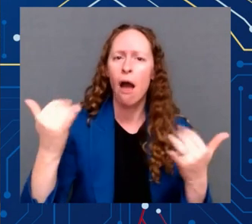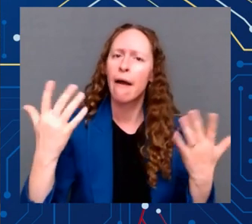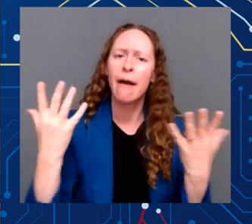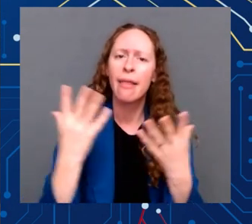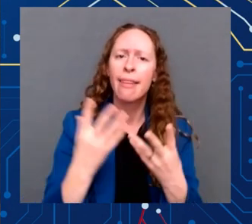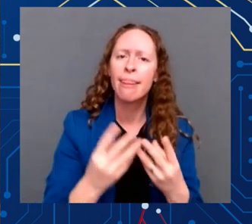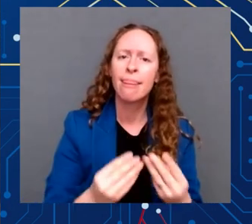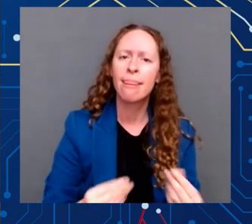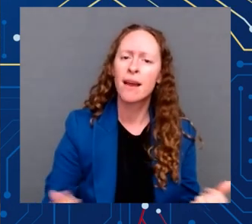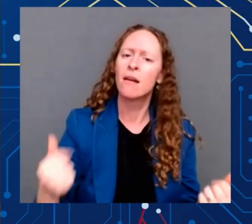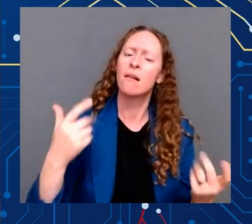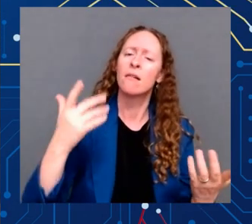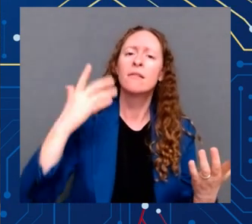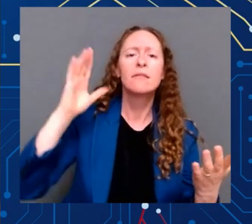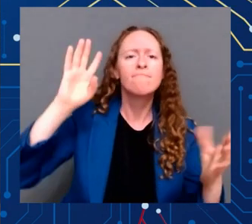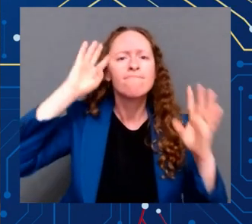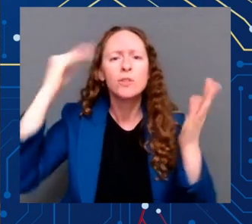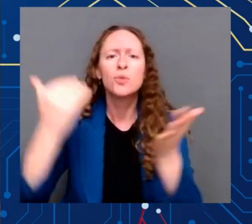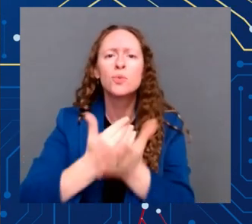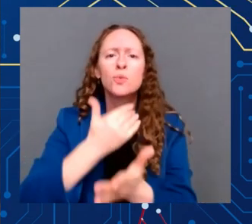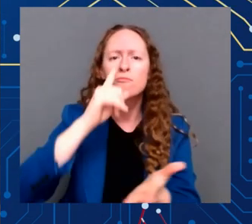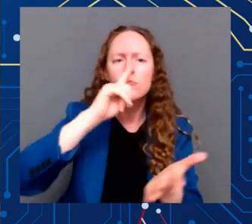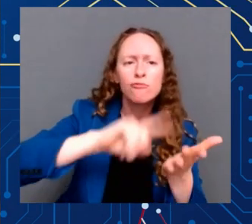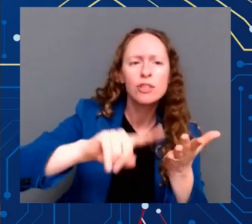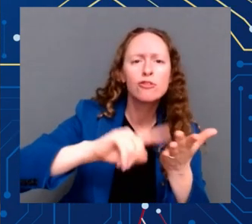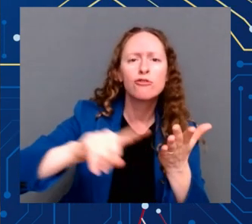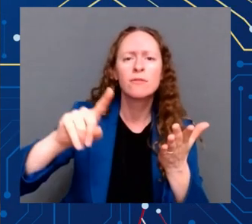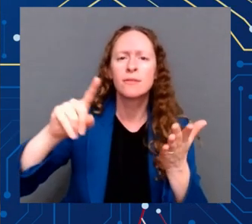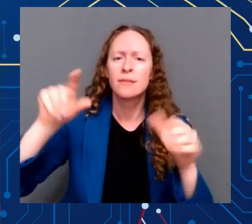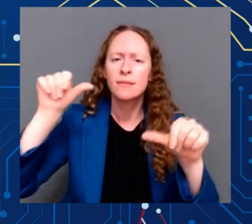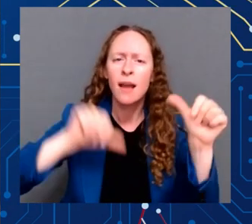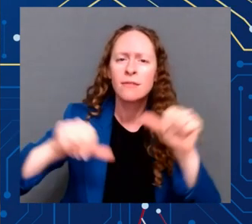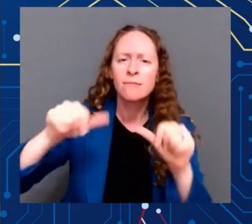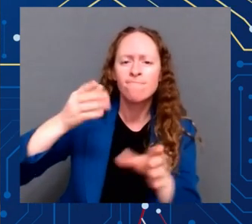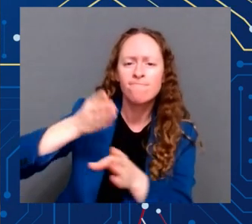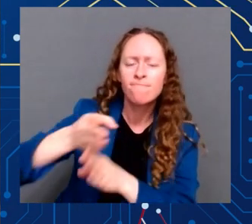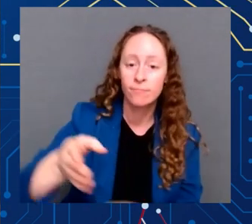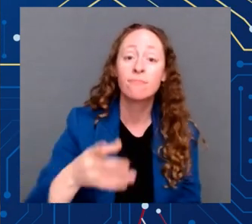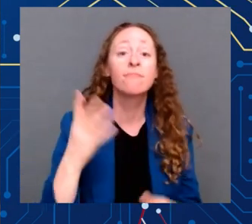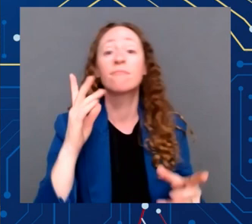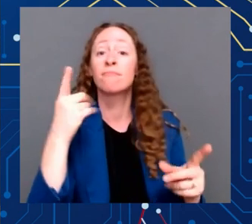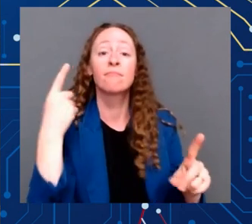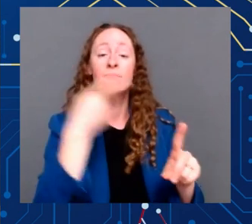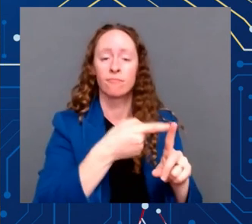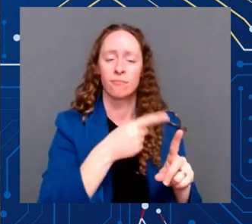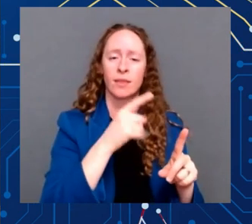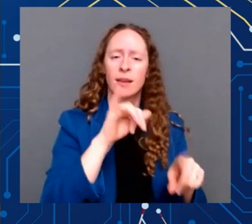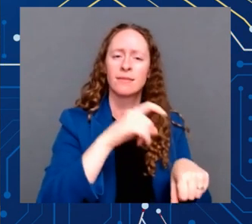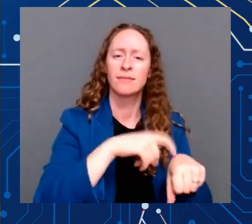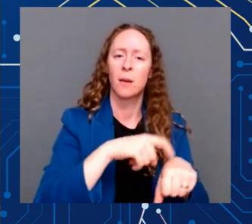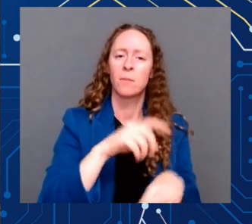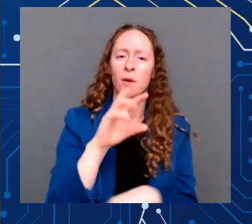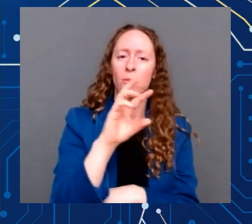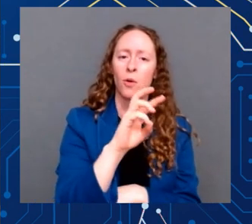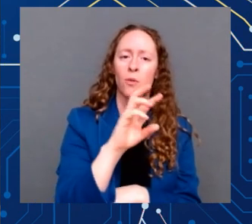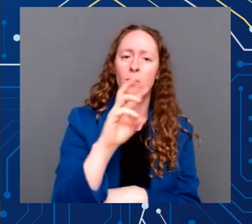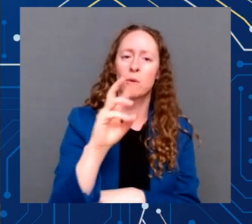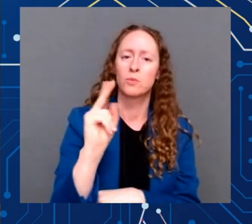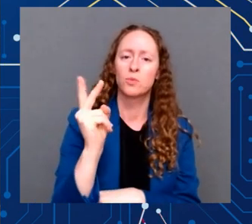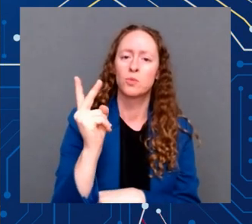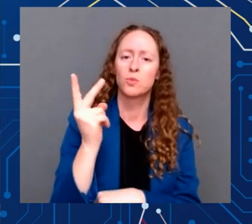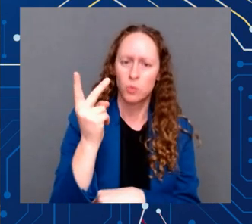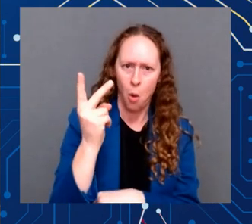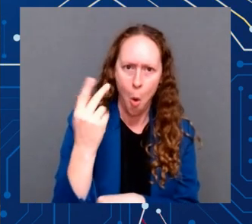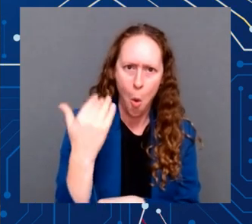we'd seen after World War II that unleashed half a century of prosperity. We'll cultivate the tech hubs of